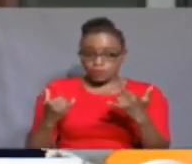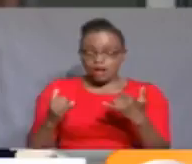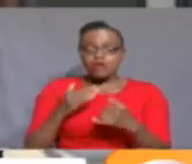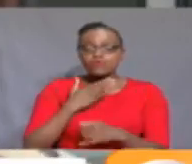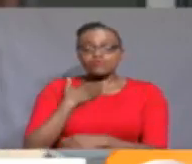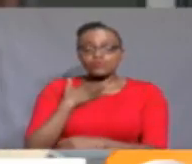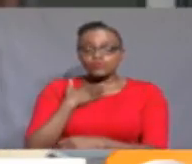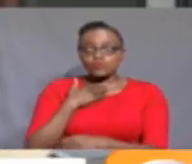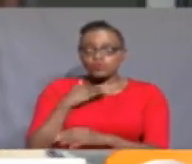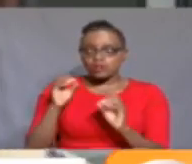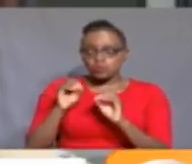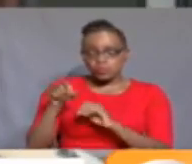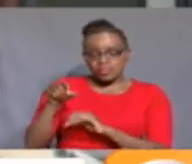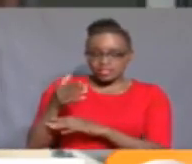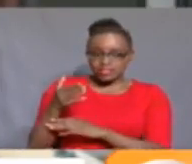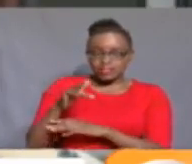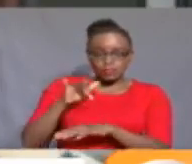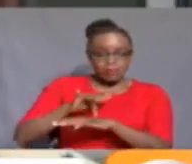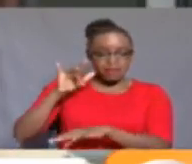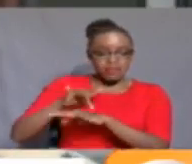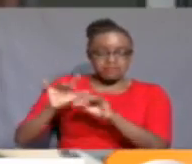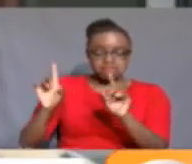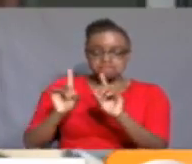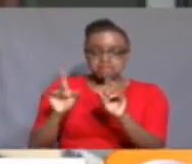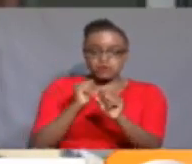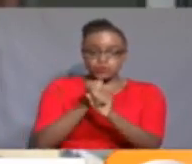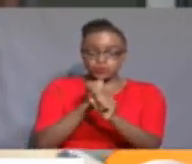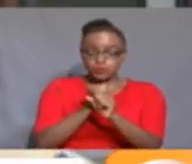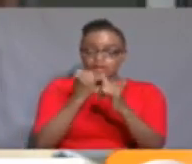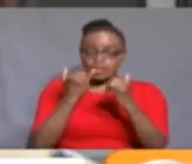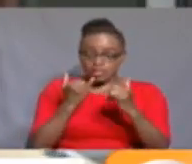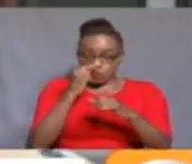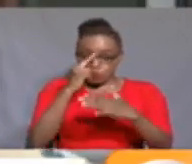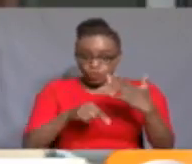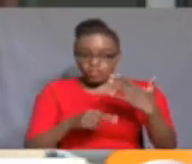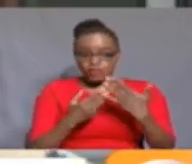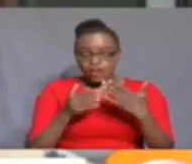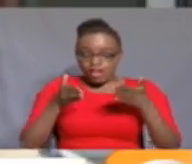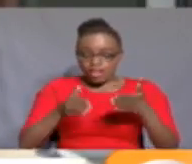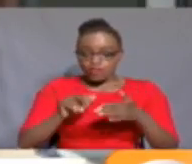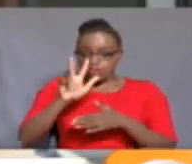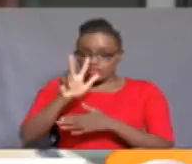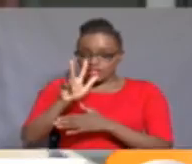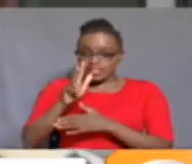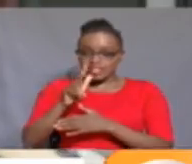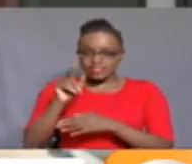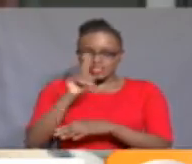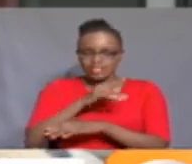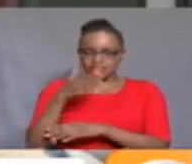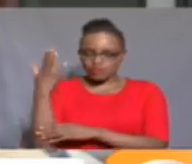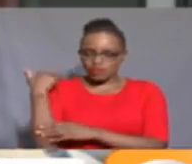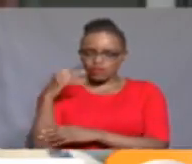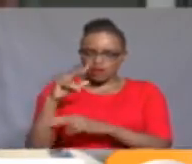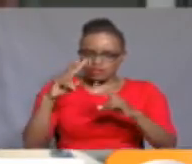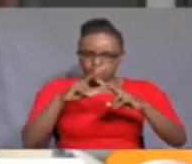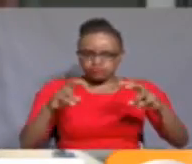don't want those species to be infected. What we are doing is that currently, for the last three days, we have been vaccinating